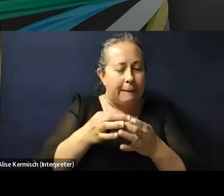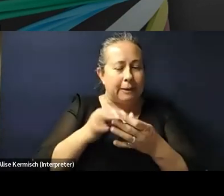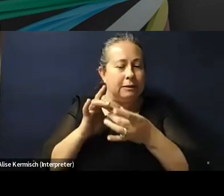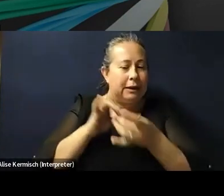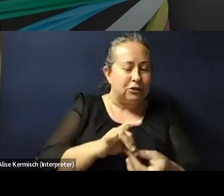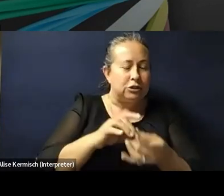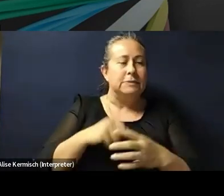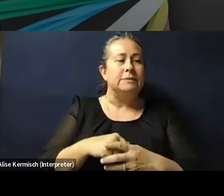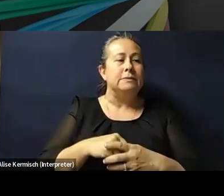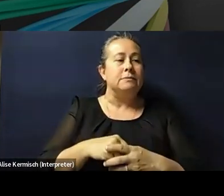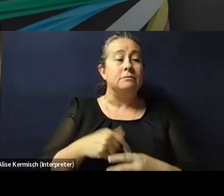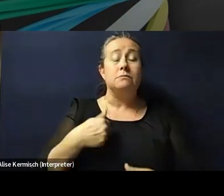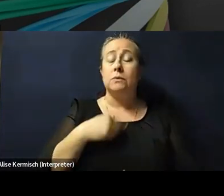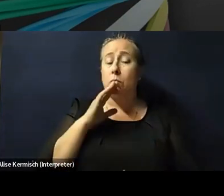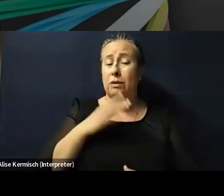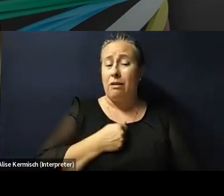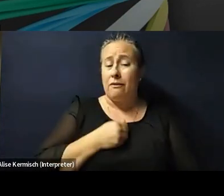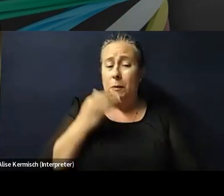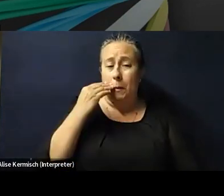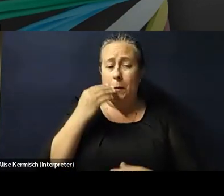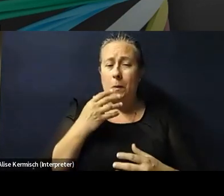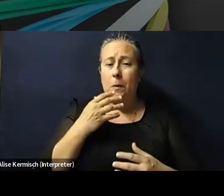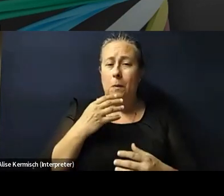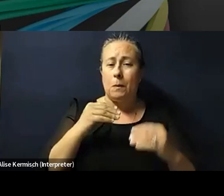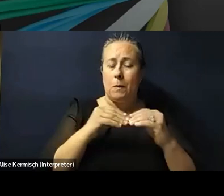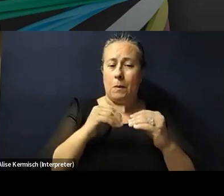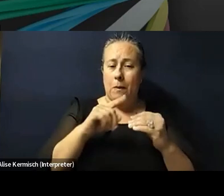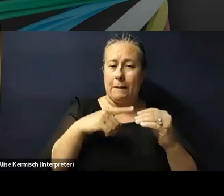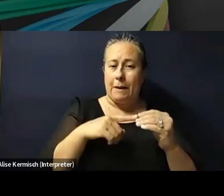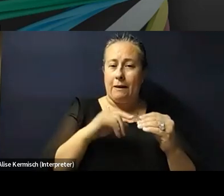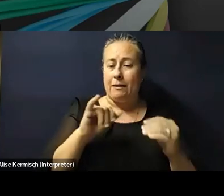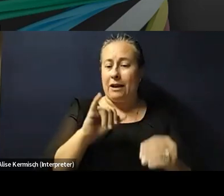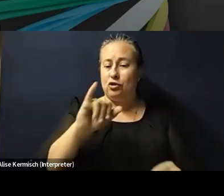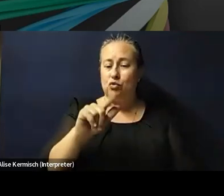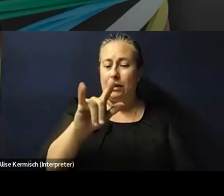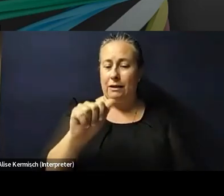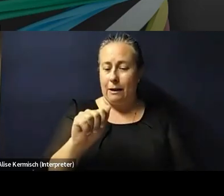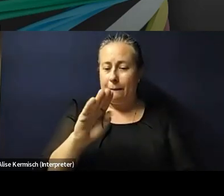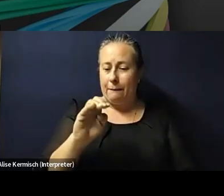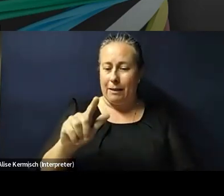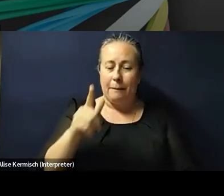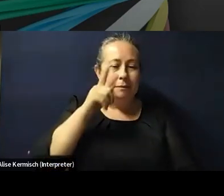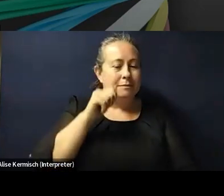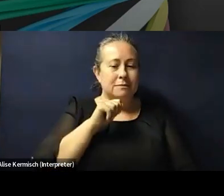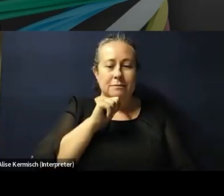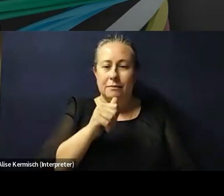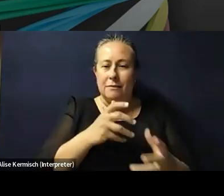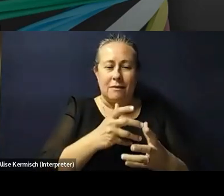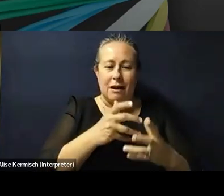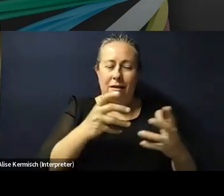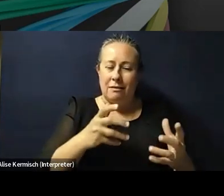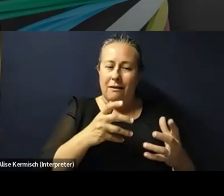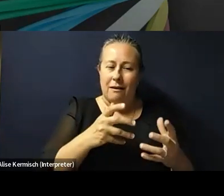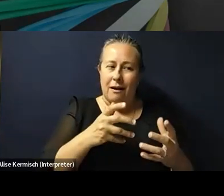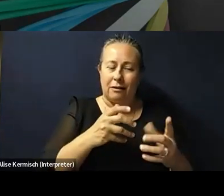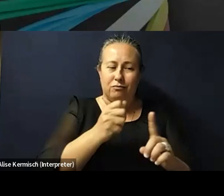I'd love to know more actually about how much you are talk about taught about Julia Bell, because there's not a great deal of work about her,